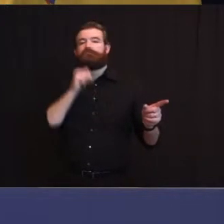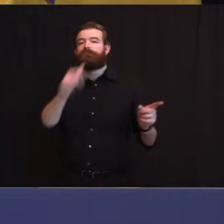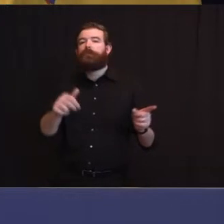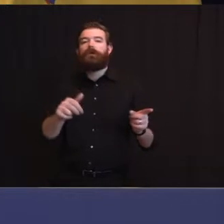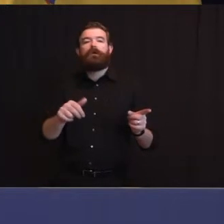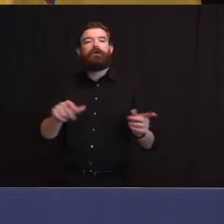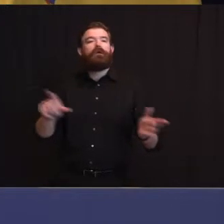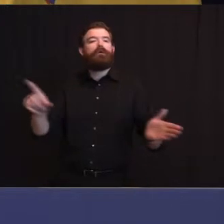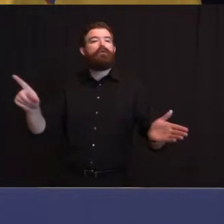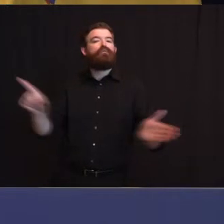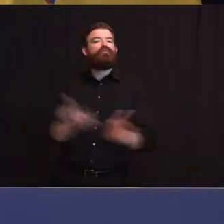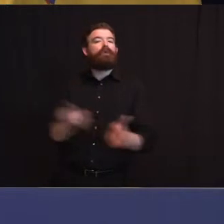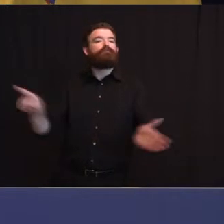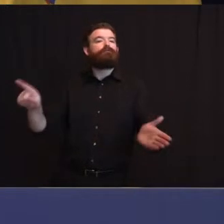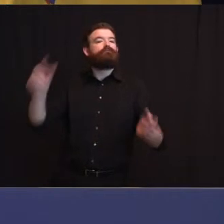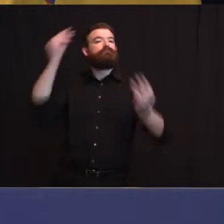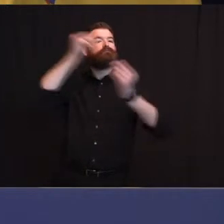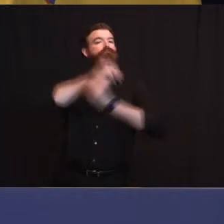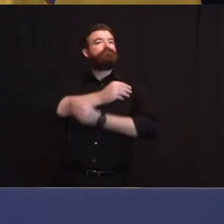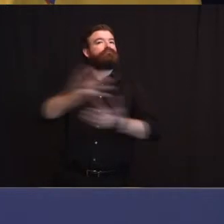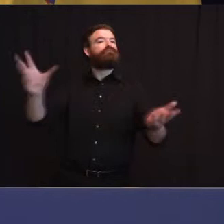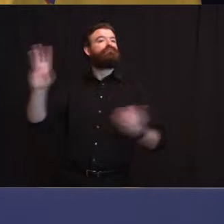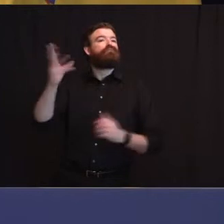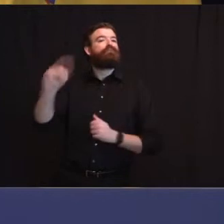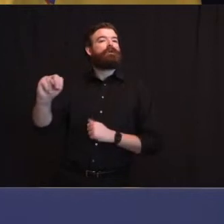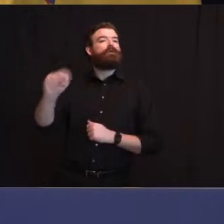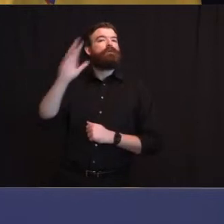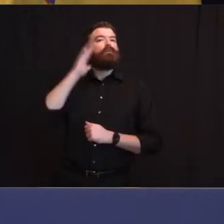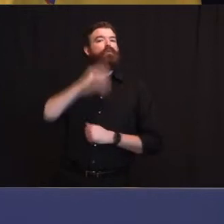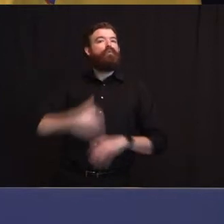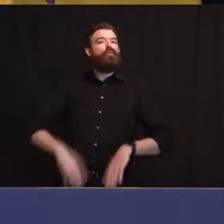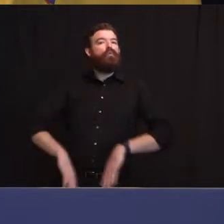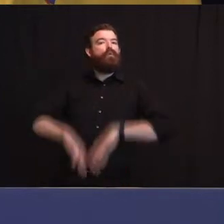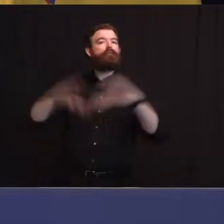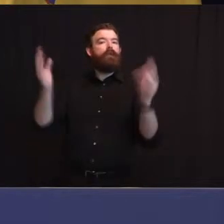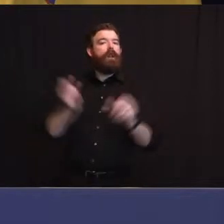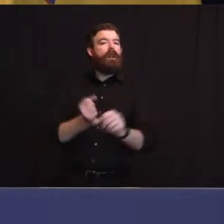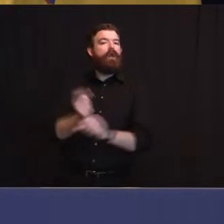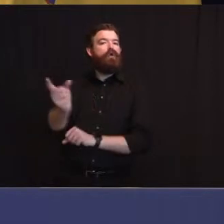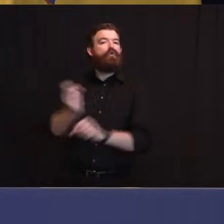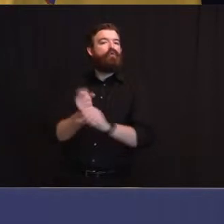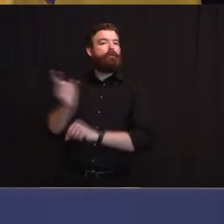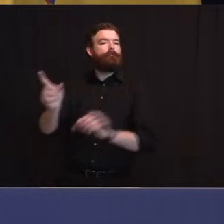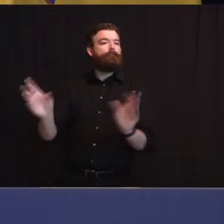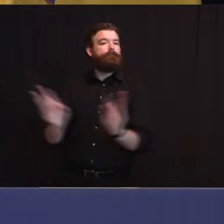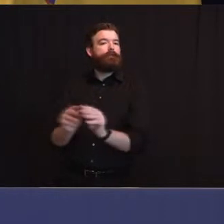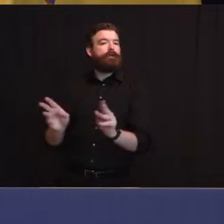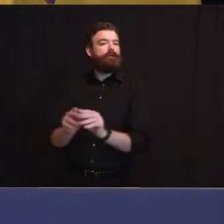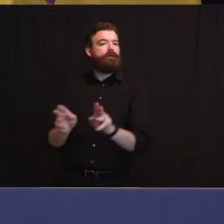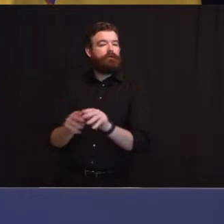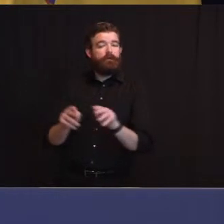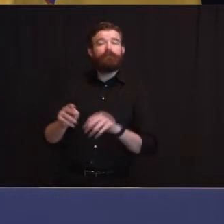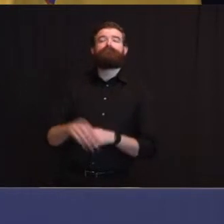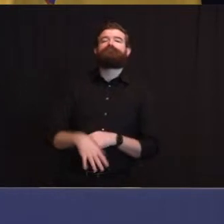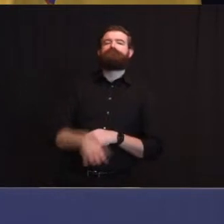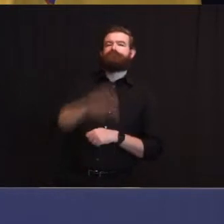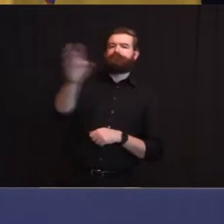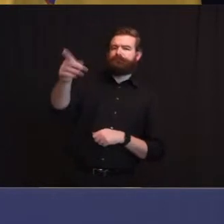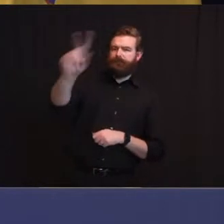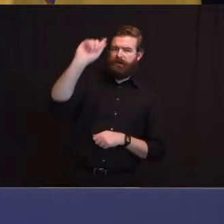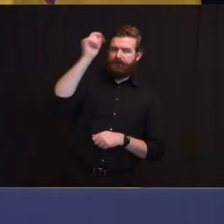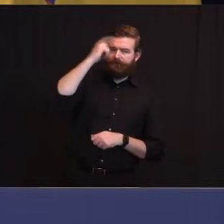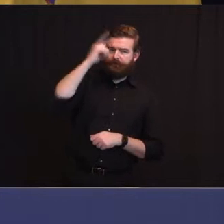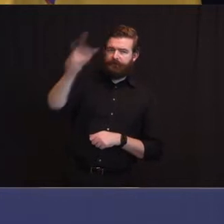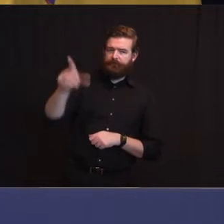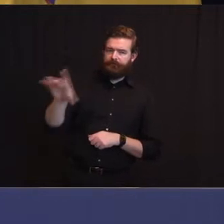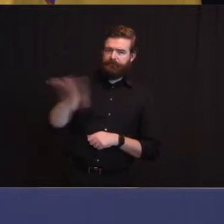to hold a properly noticed annual meeting? Governor, why did you appoint Gary Taffet to the redistricting commission? Were